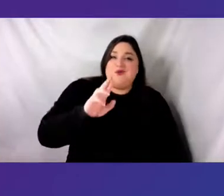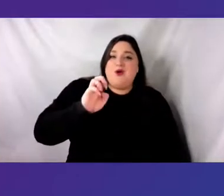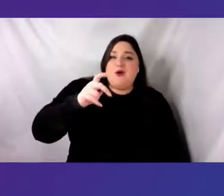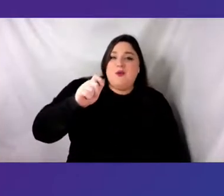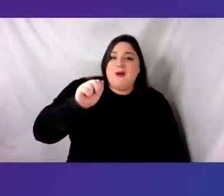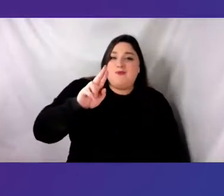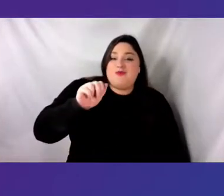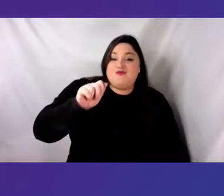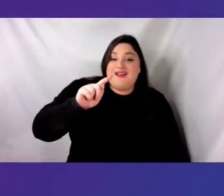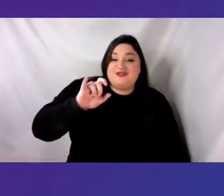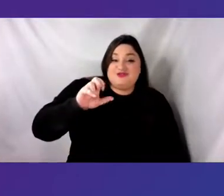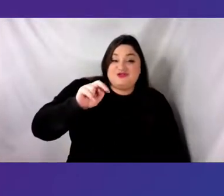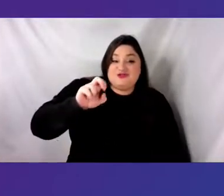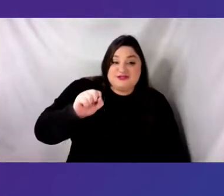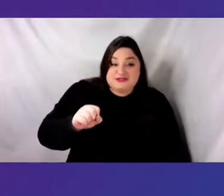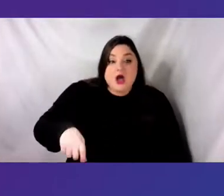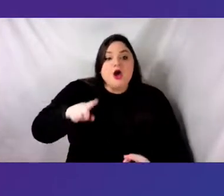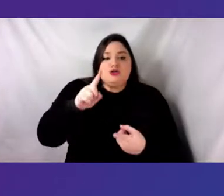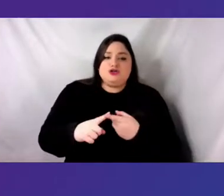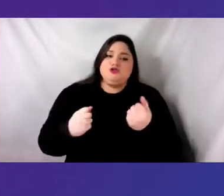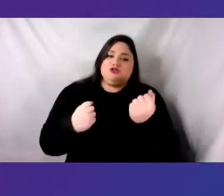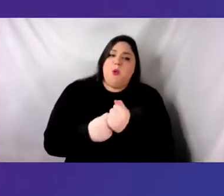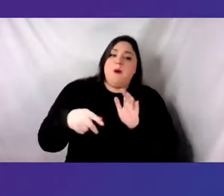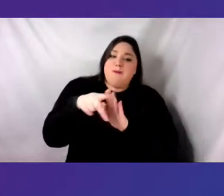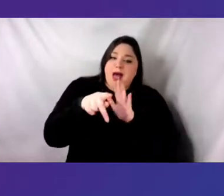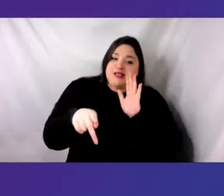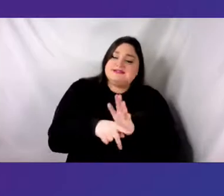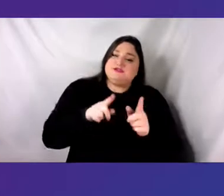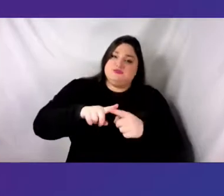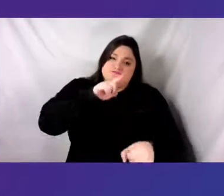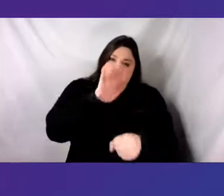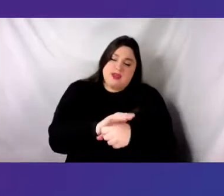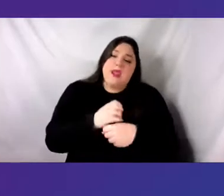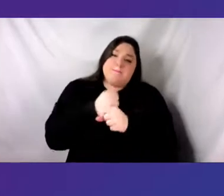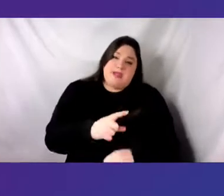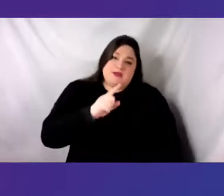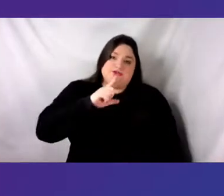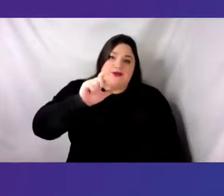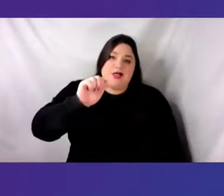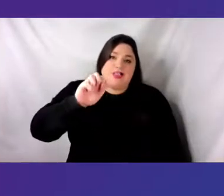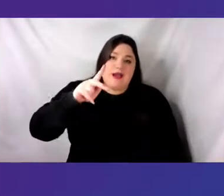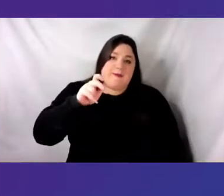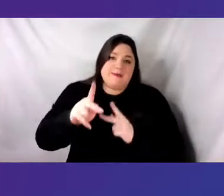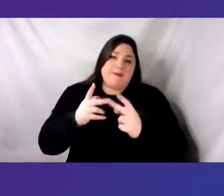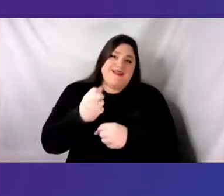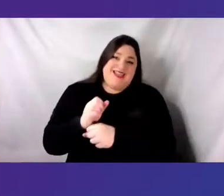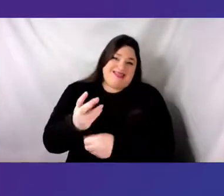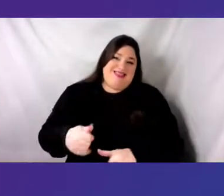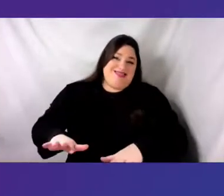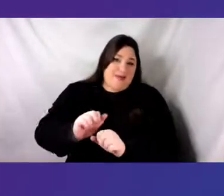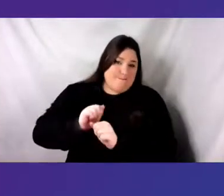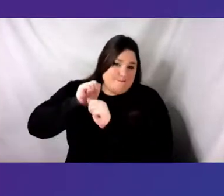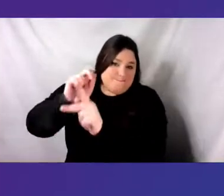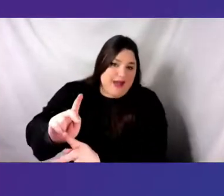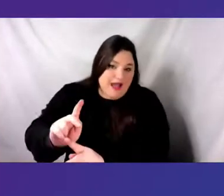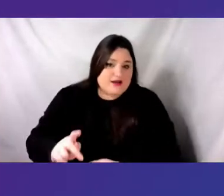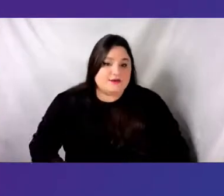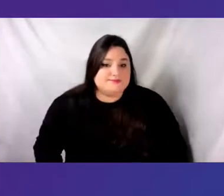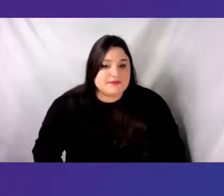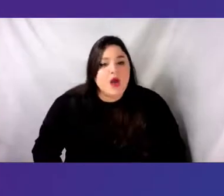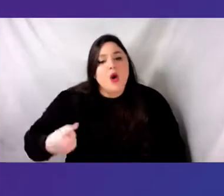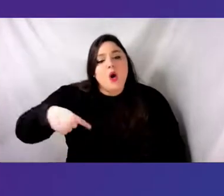can have their land back. Dance NYC must make concerted efforts to collaborate and make pathways for Lenape